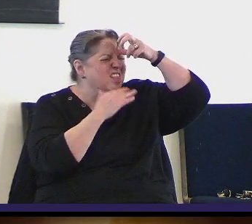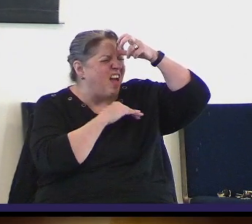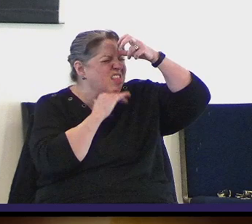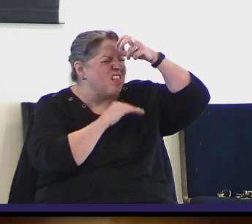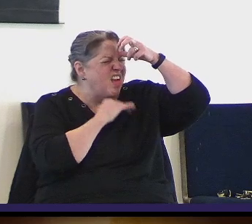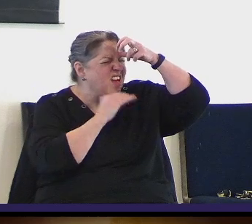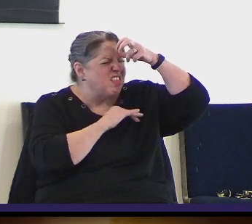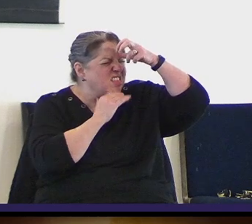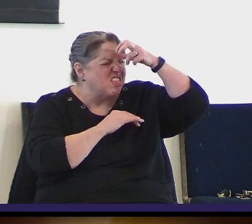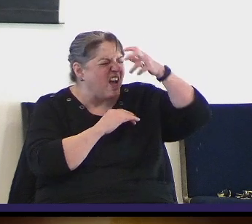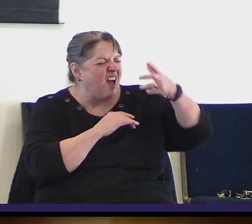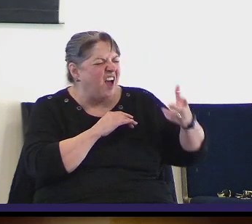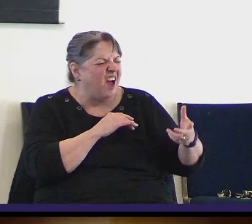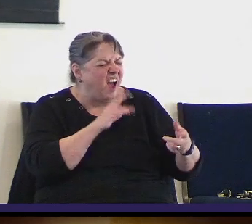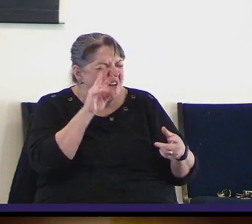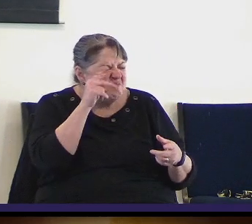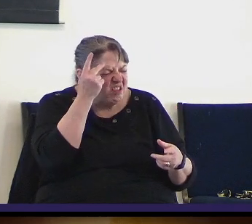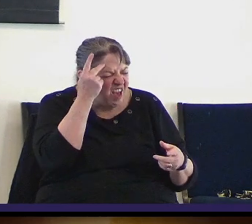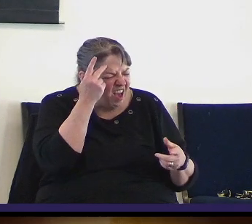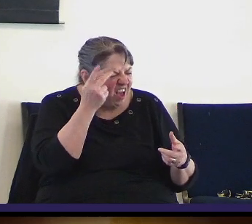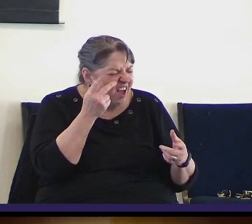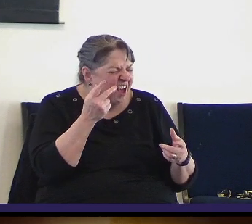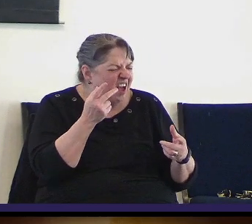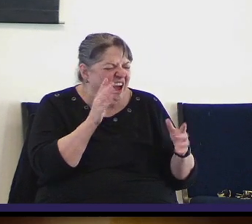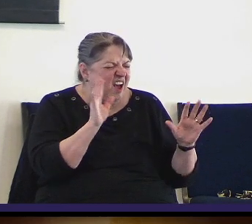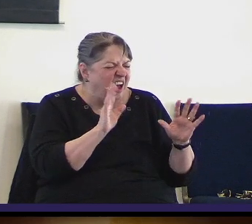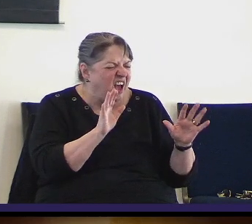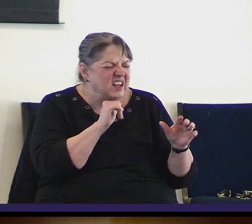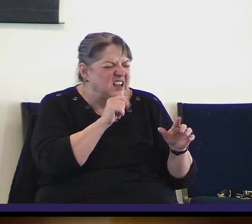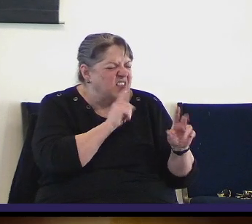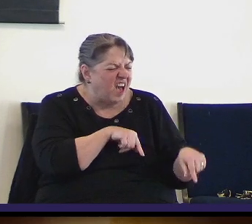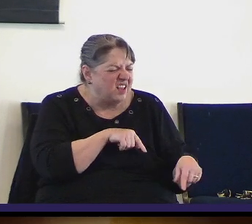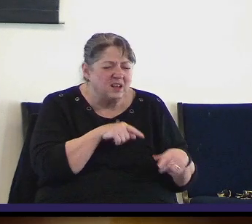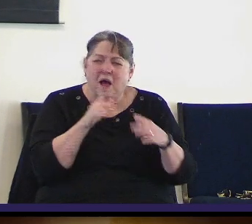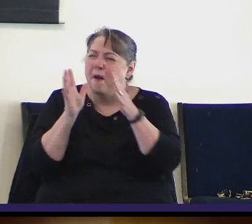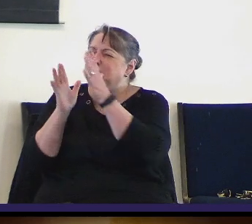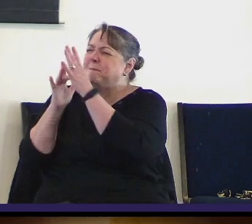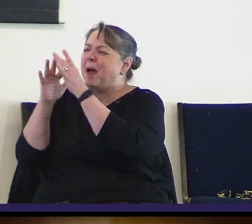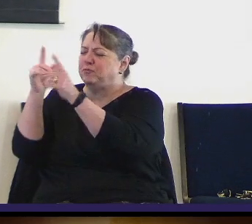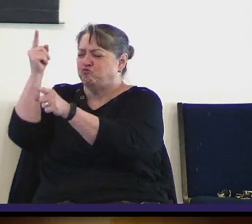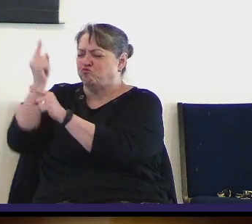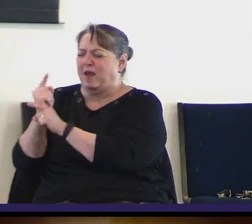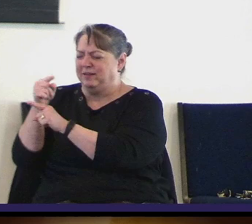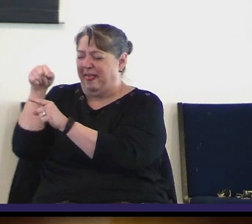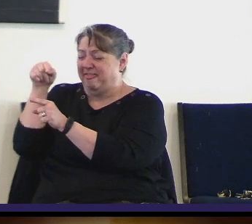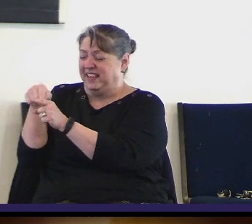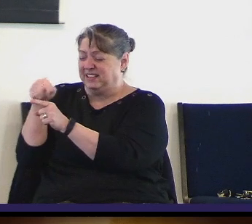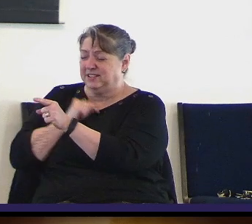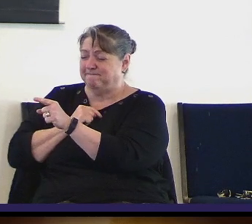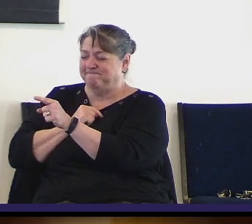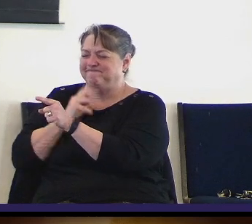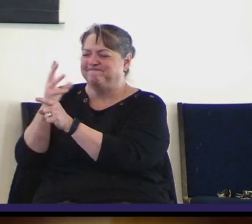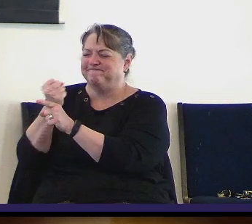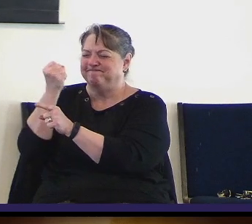political correctness is not the answer biblical correctness that's what breaks the yoke